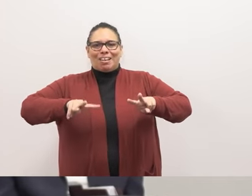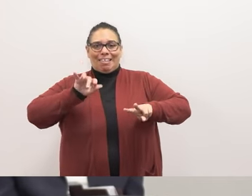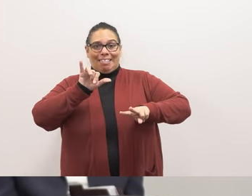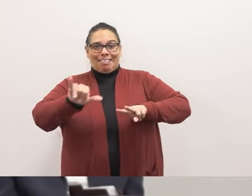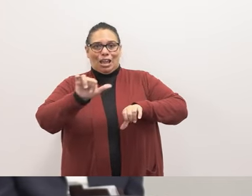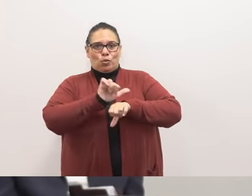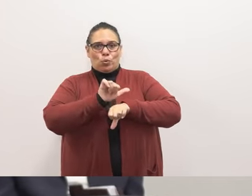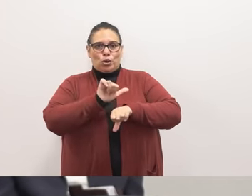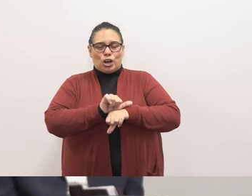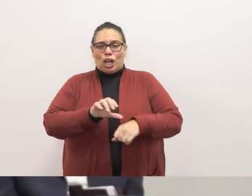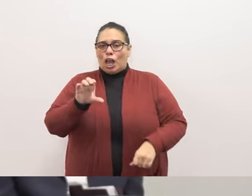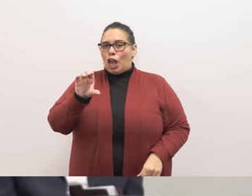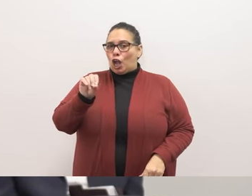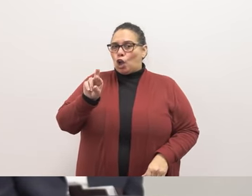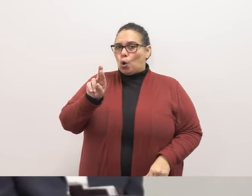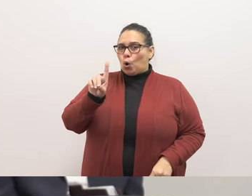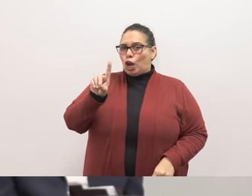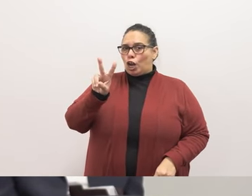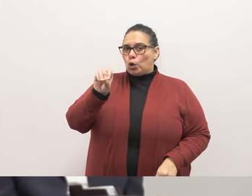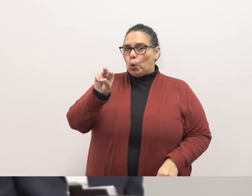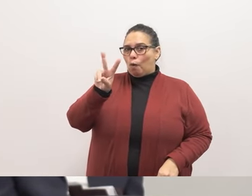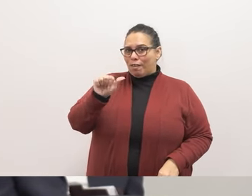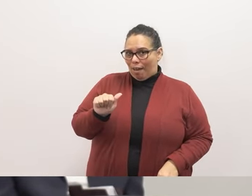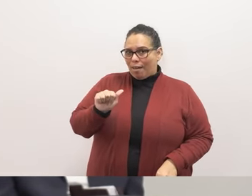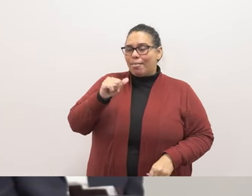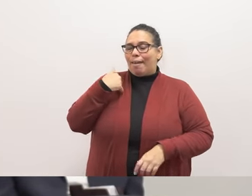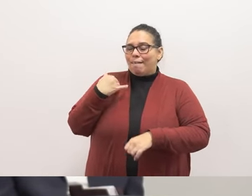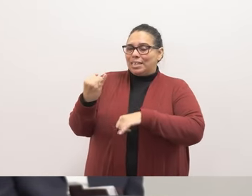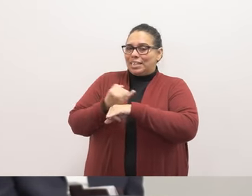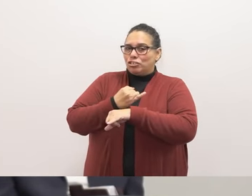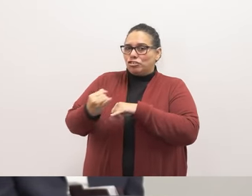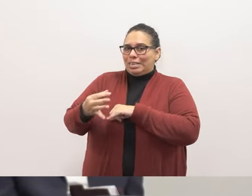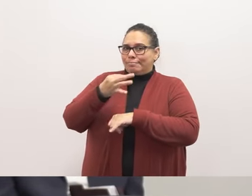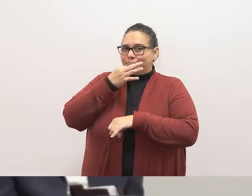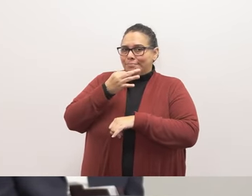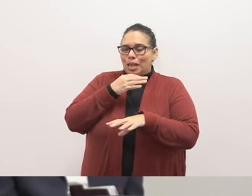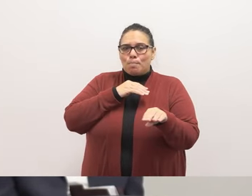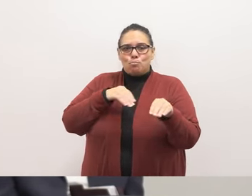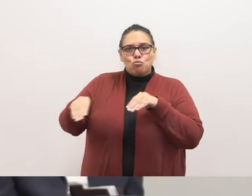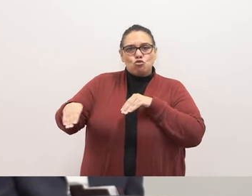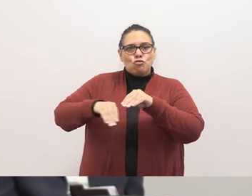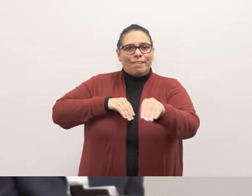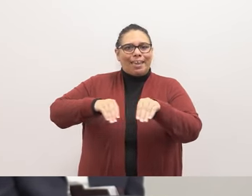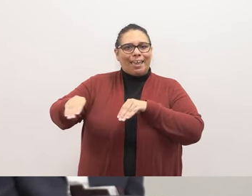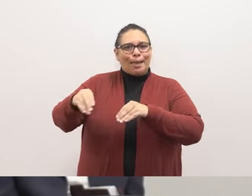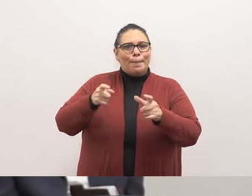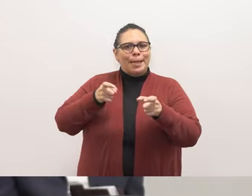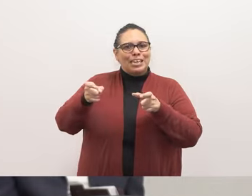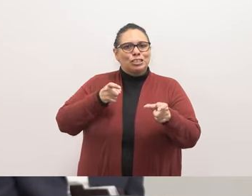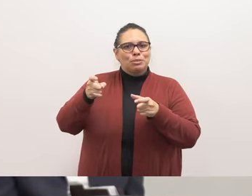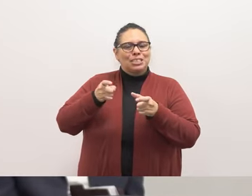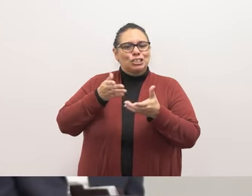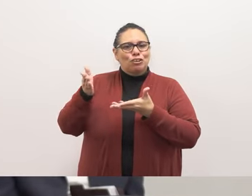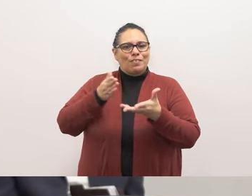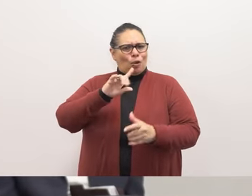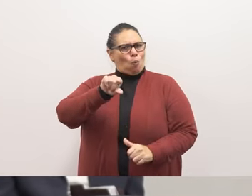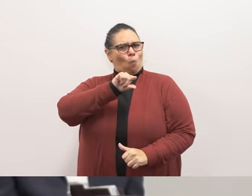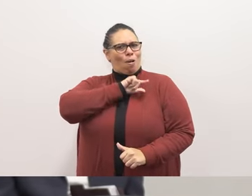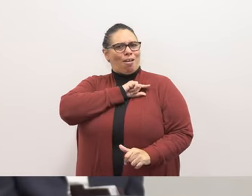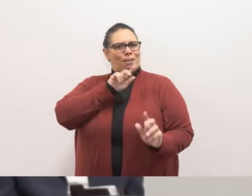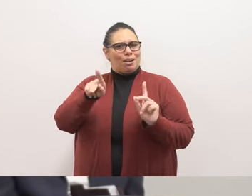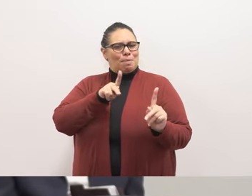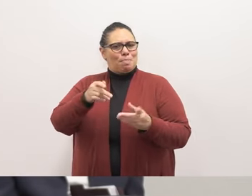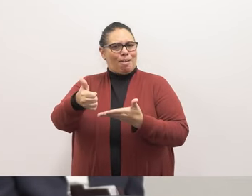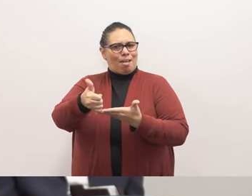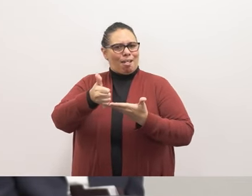item number 49 they also have an industry expertise with respect to move management services where they have quality folks that help us